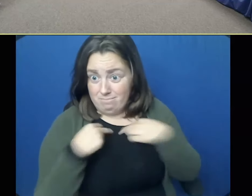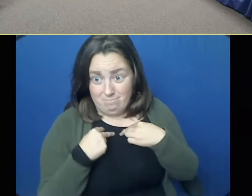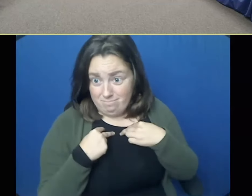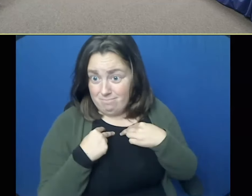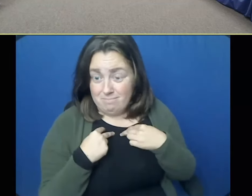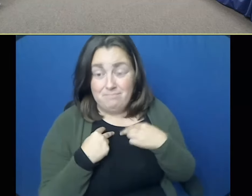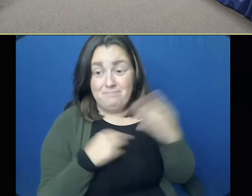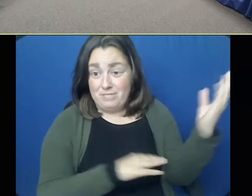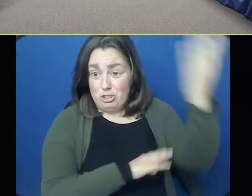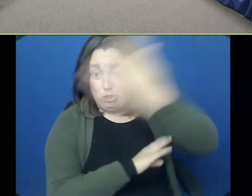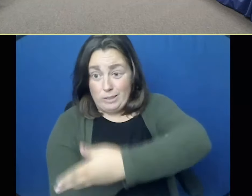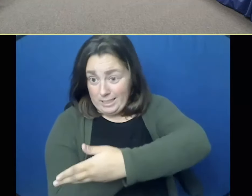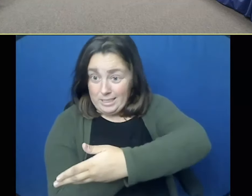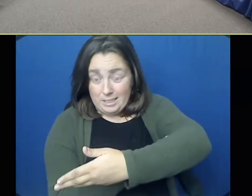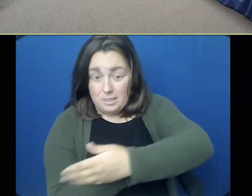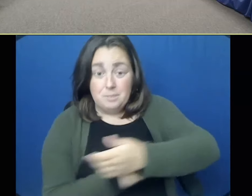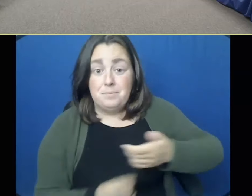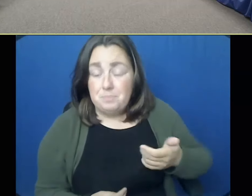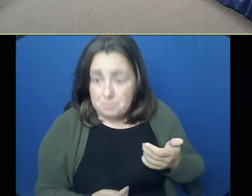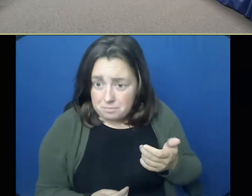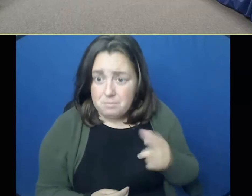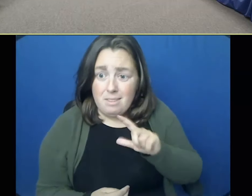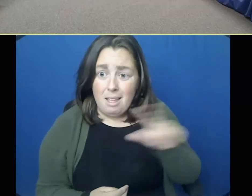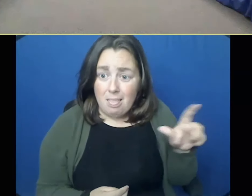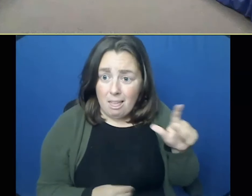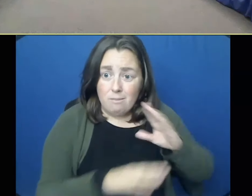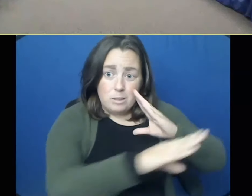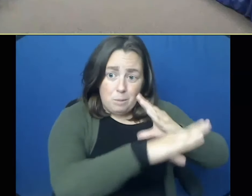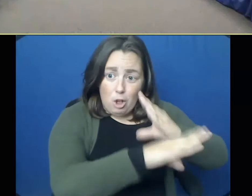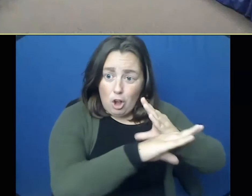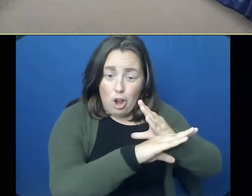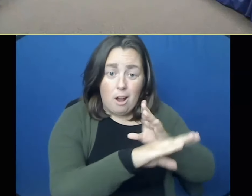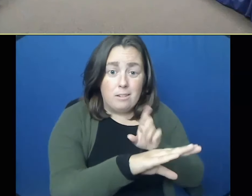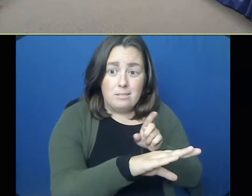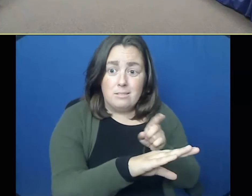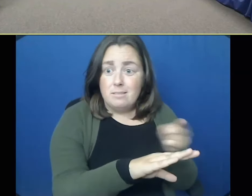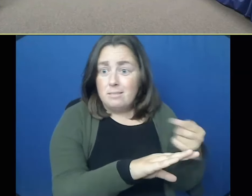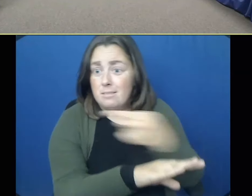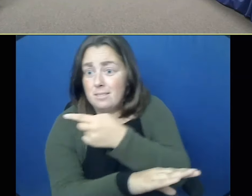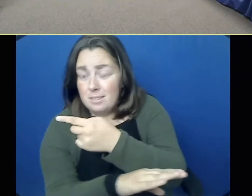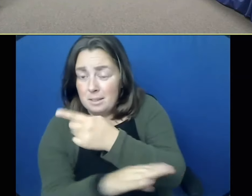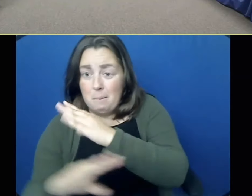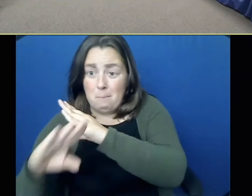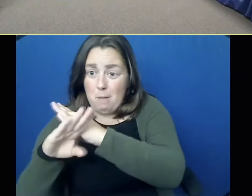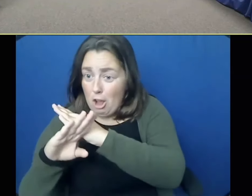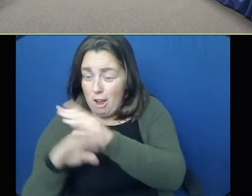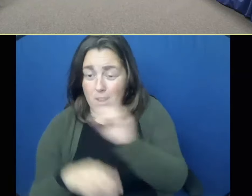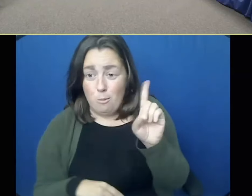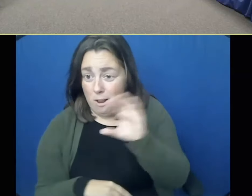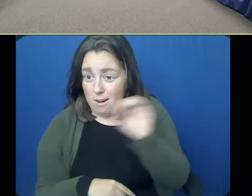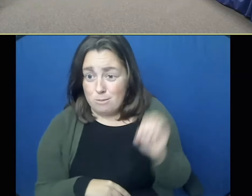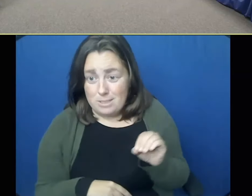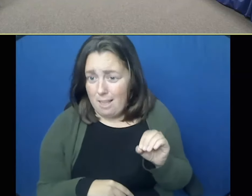right? Going left was, was blocked. was two or three streets down. Going right was a hundred percent blocked. I mean,